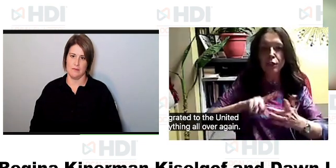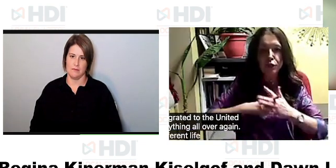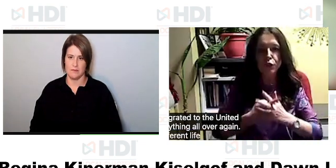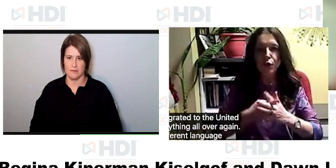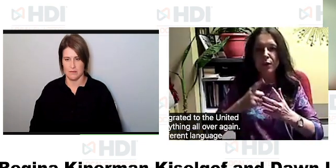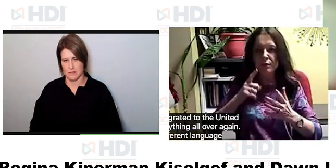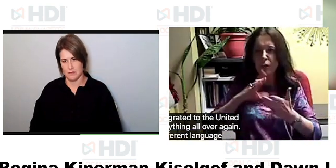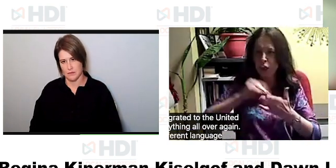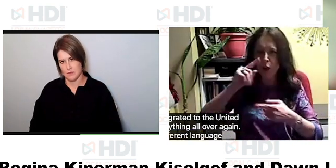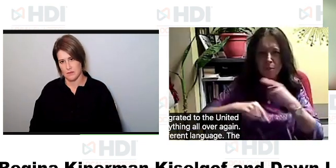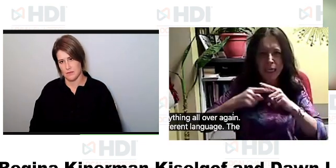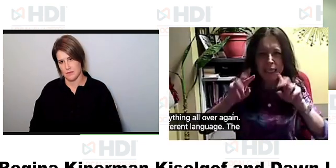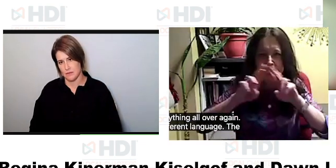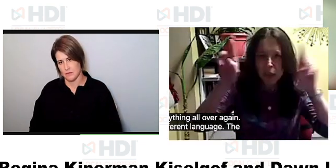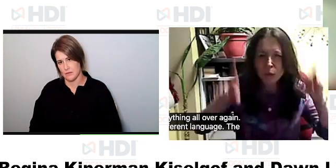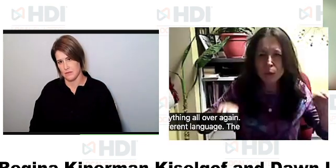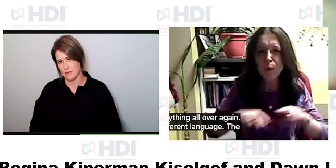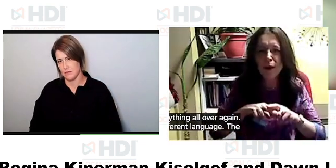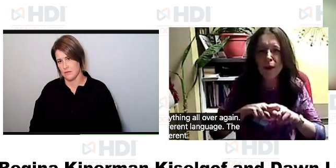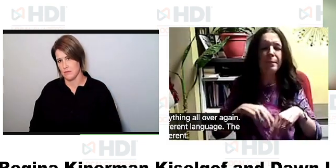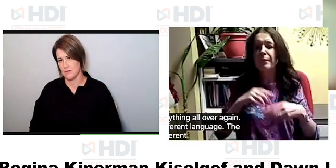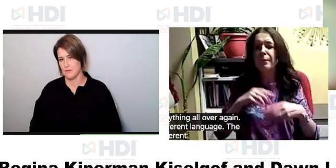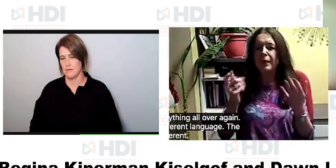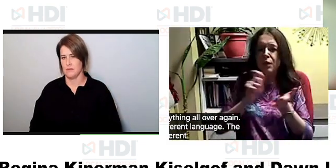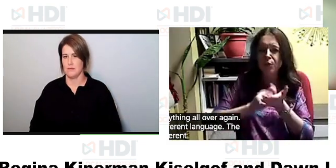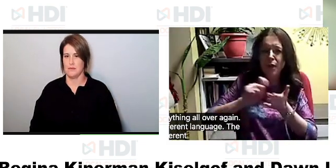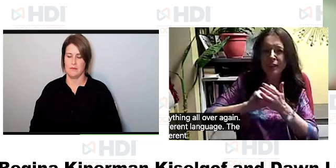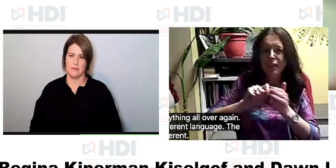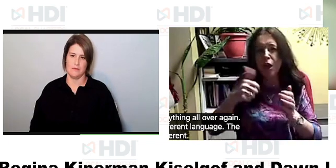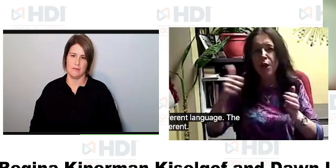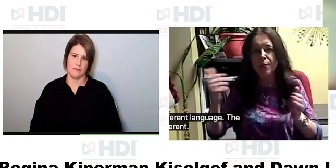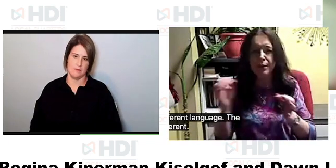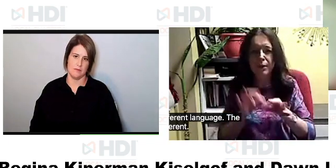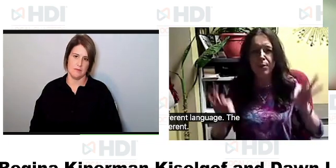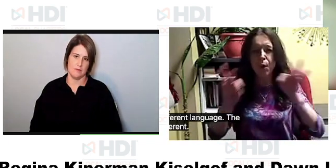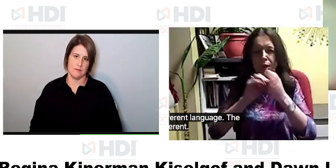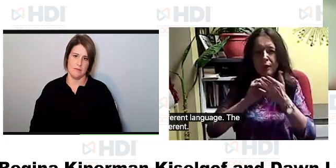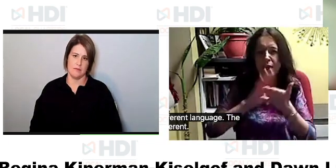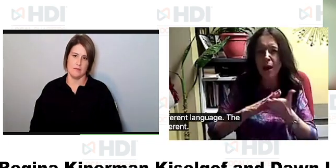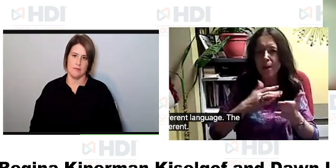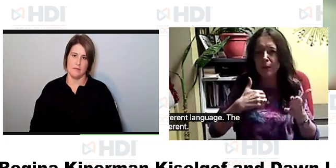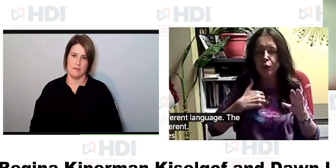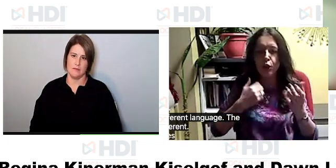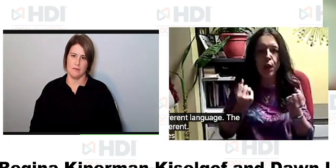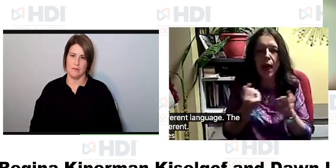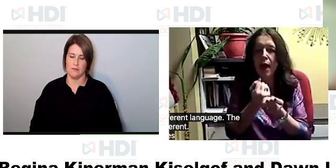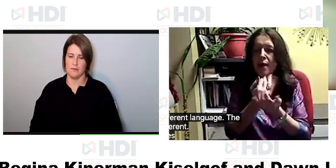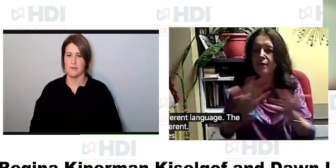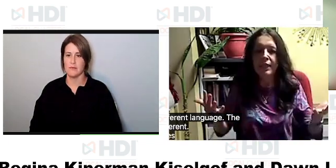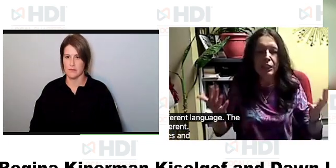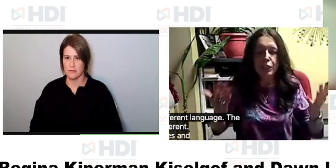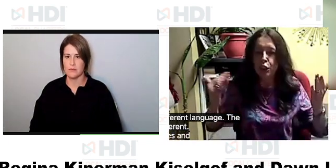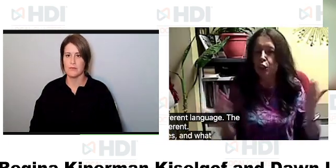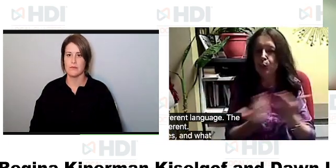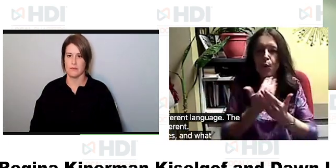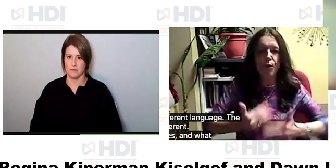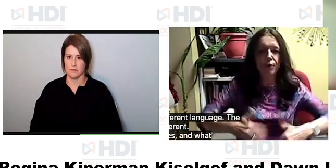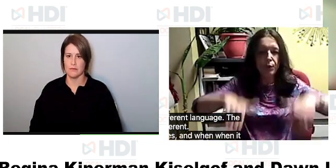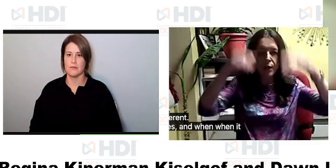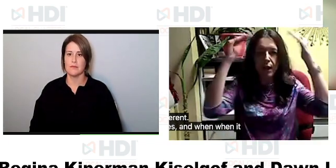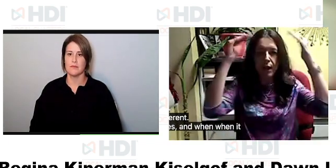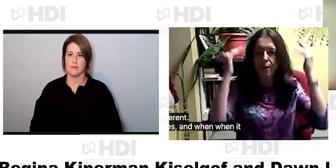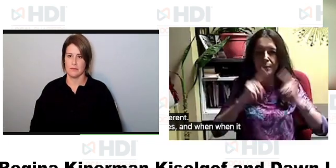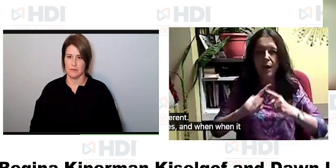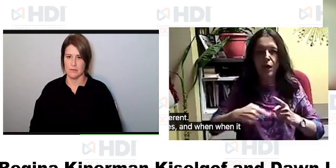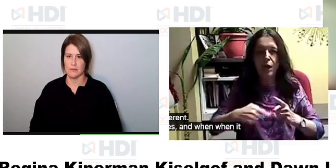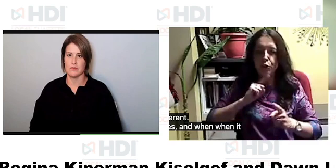the governmental system was different so i had to learn about resumes and when it came to getting a